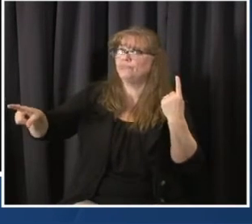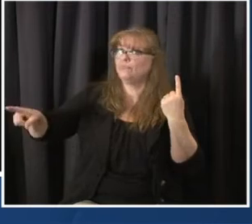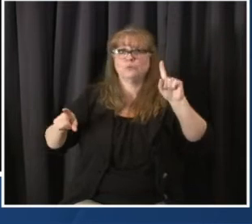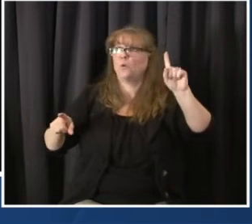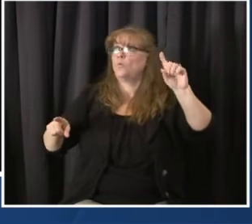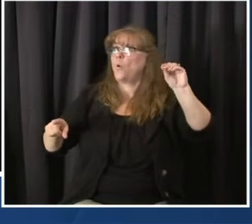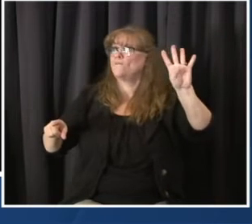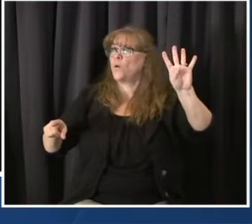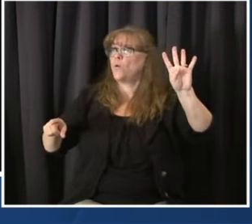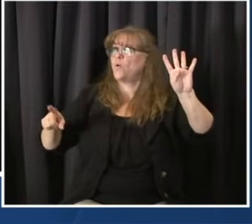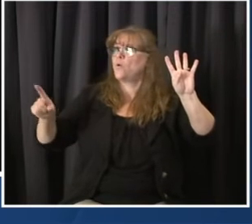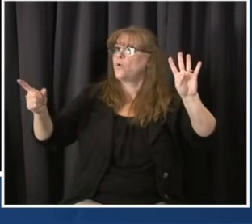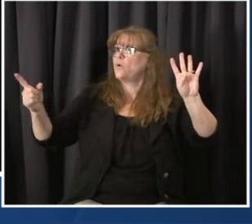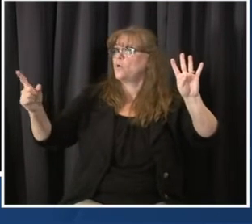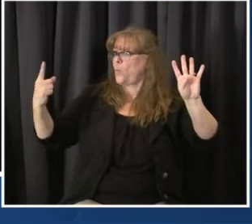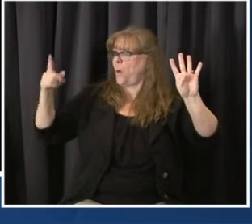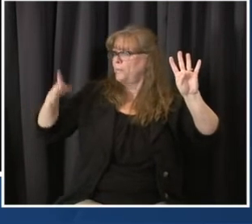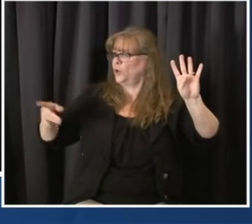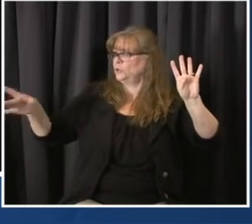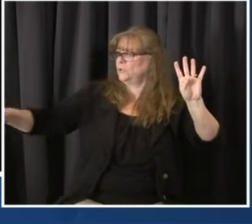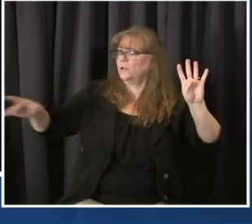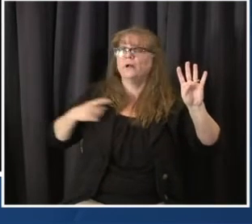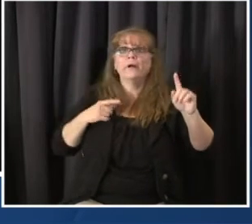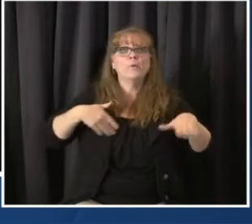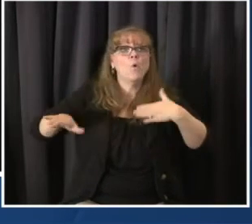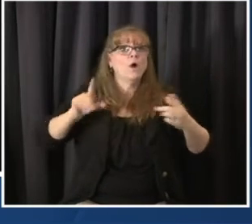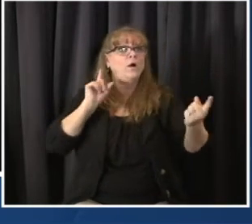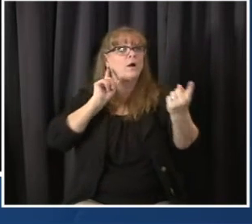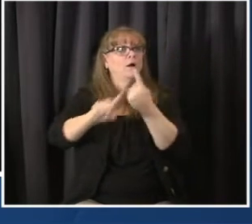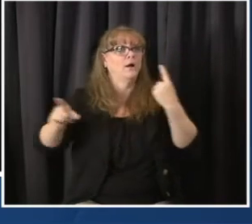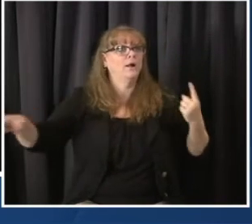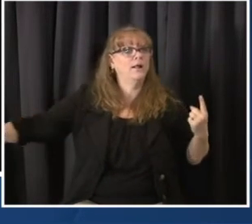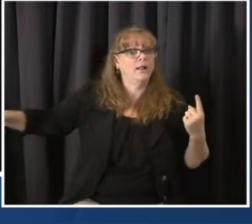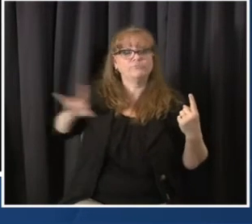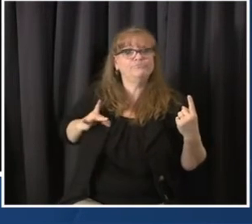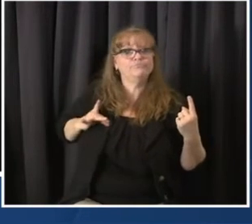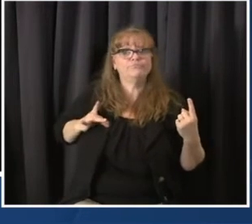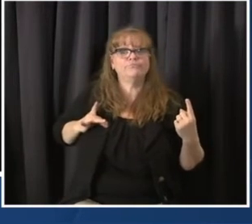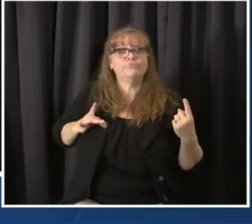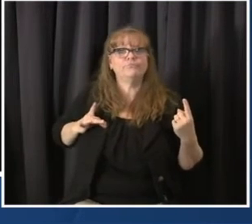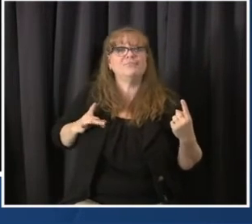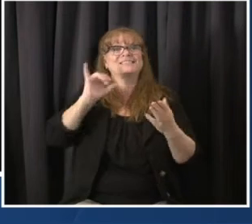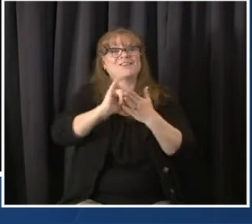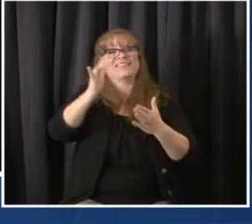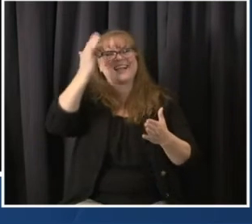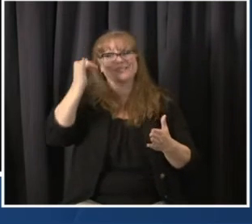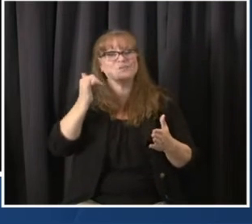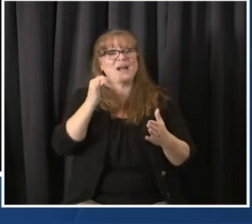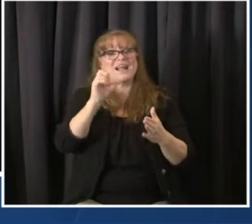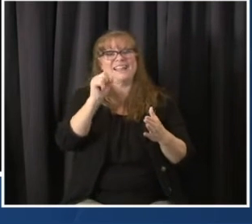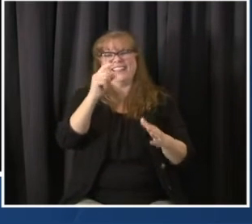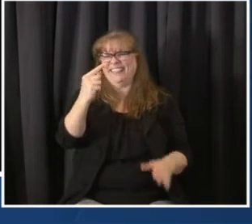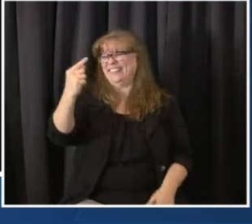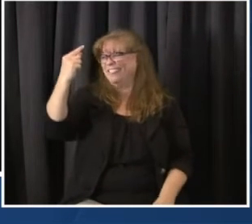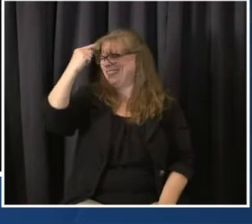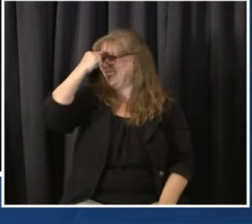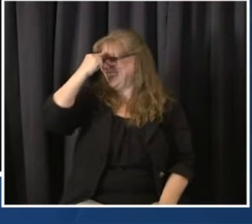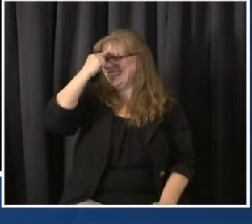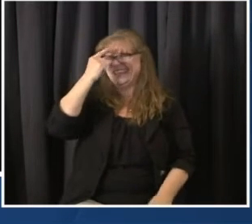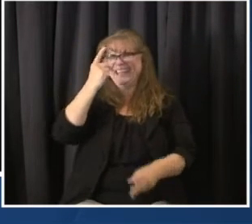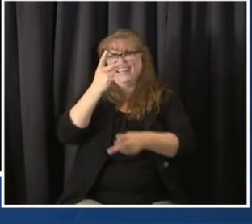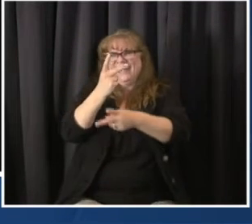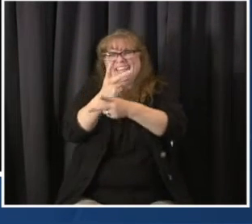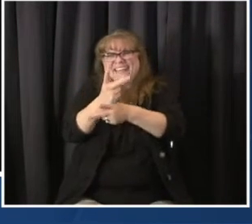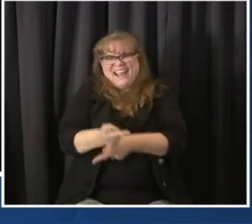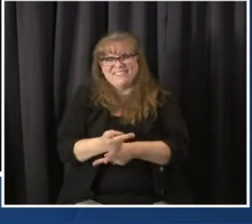why the interaction, that person may be contagious and may not know it. Mask, wear a mask, keep